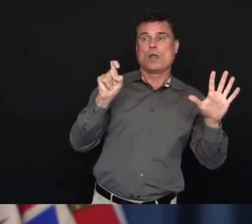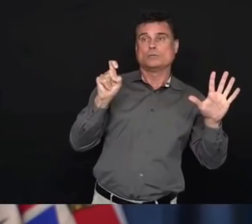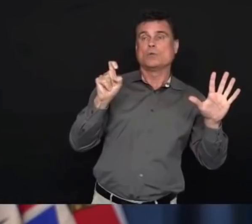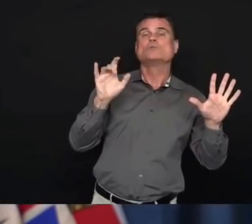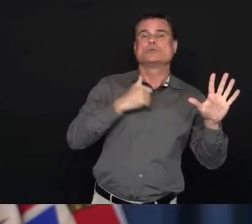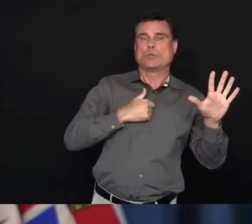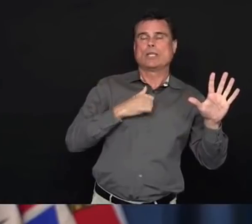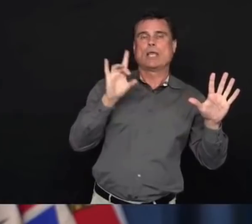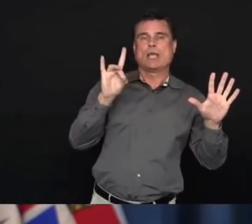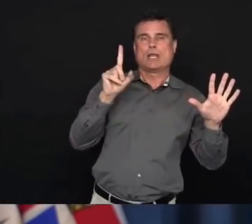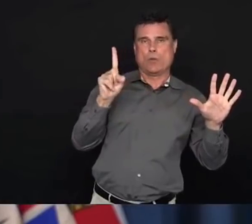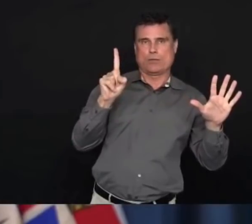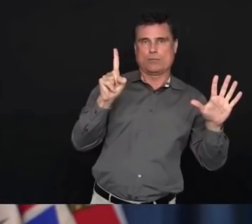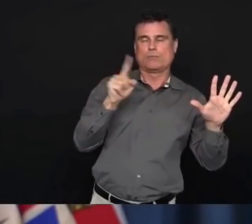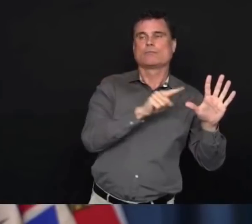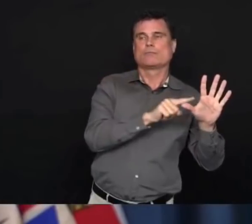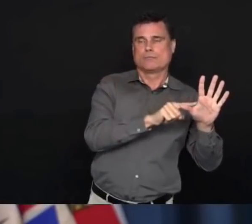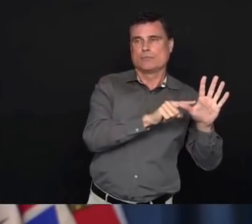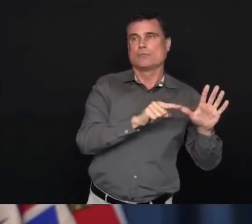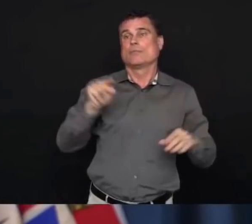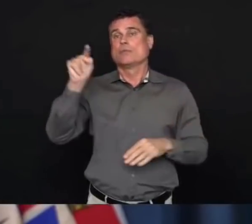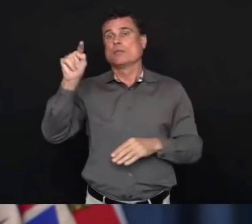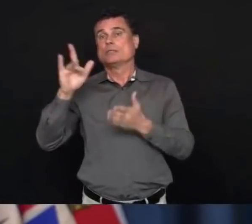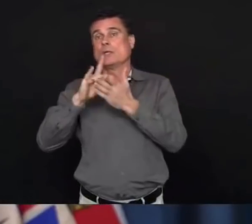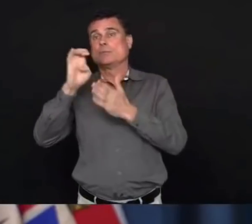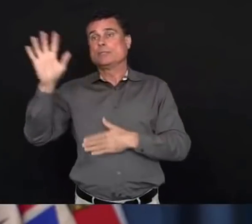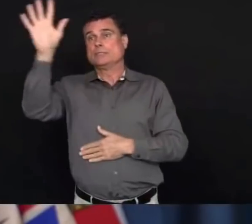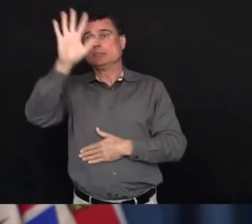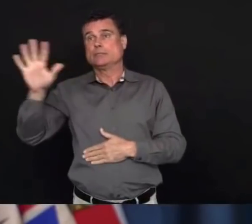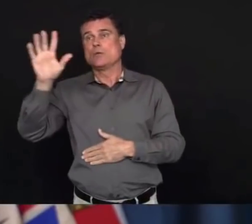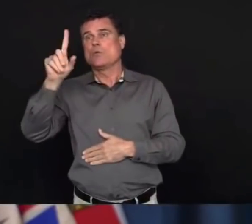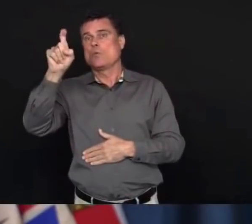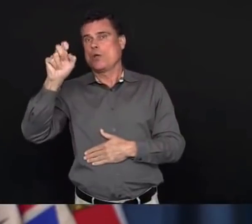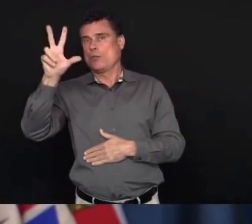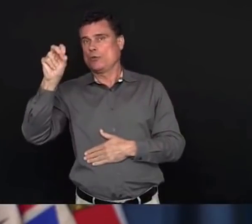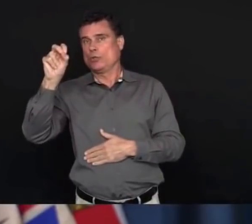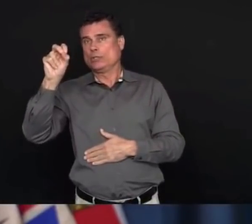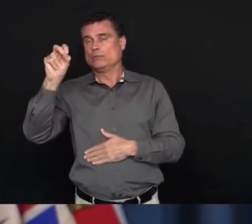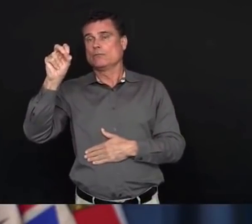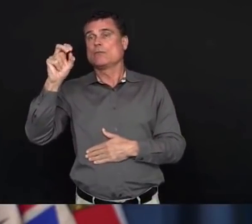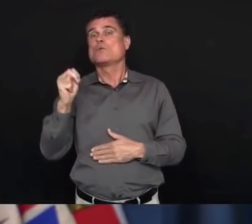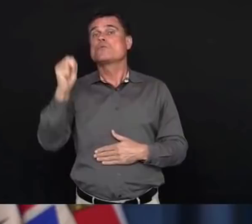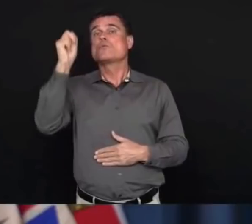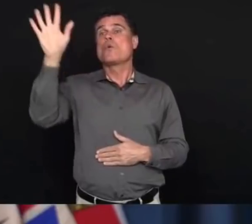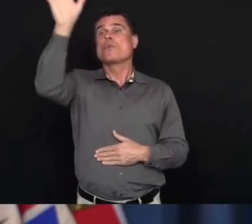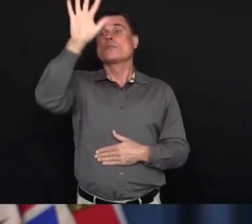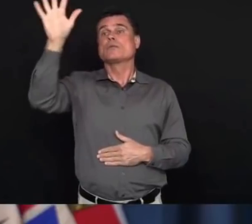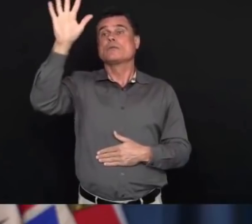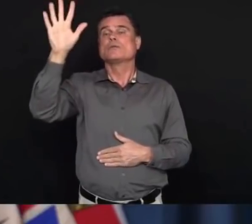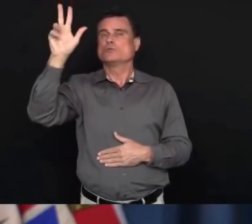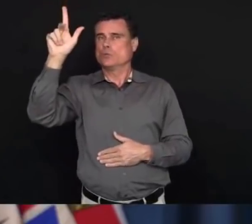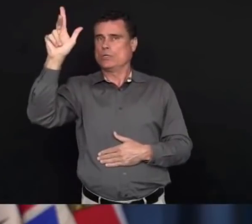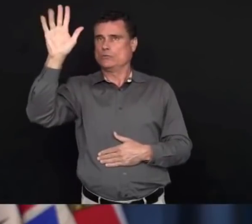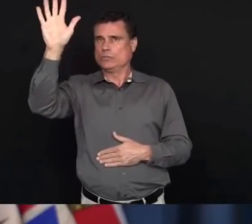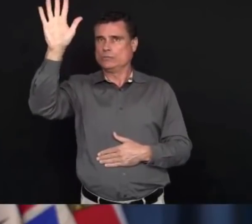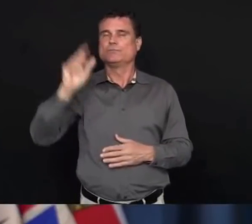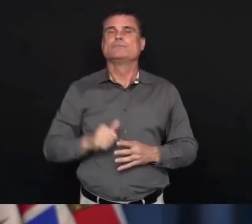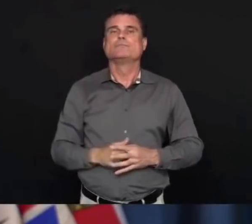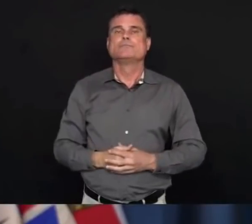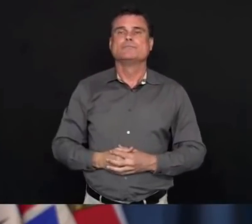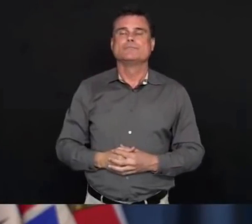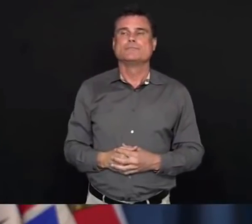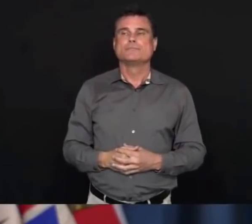long-term care facility outbreaks. It remains at 21. However, we do have some new cases,